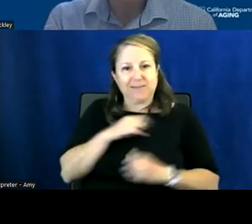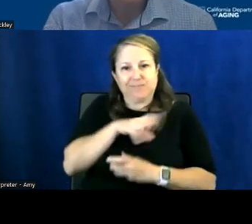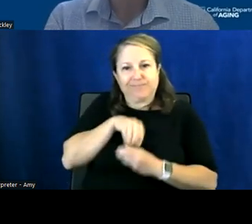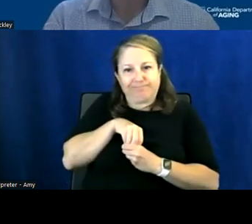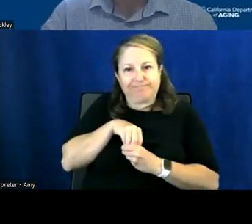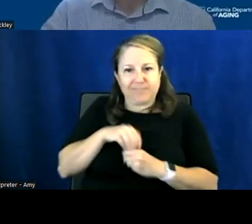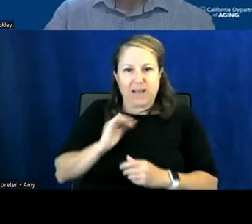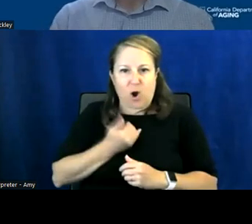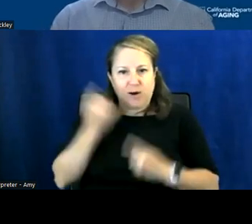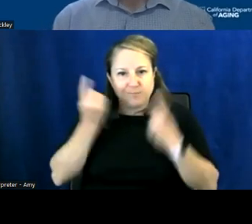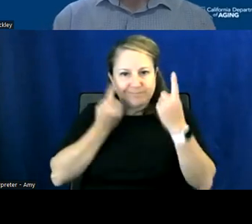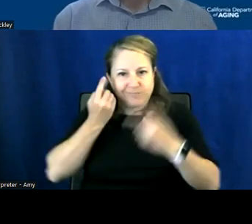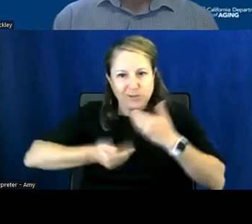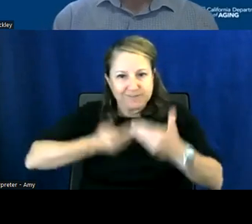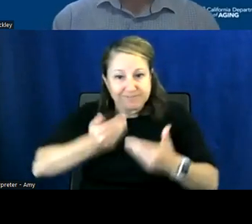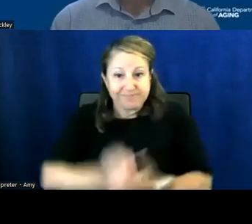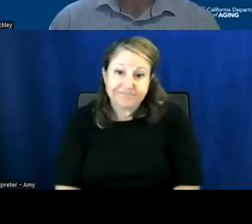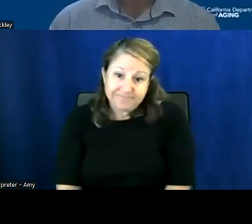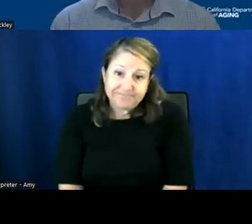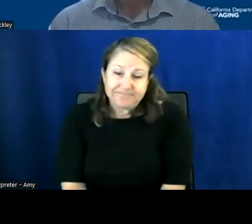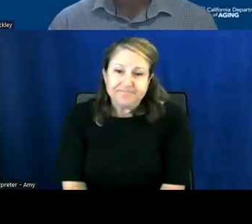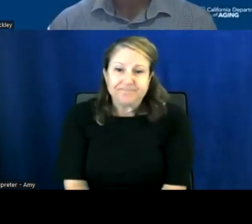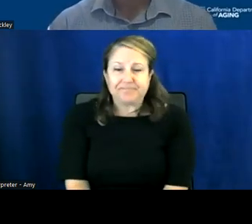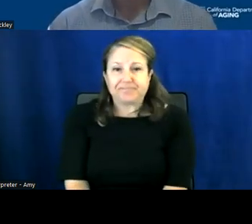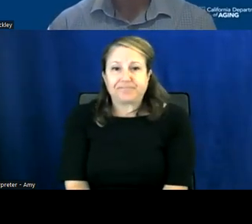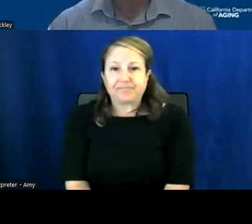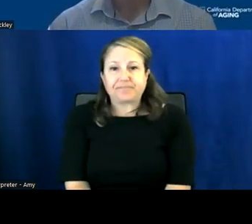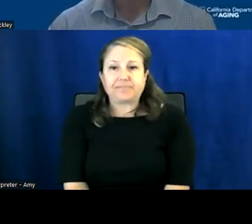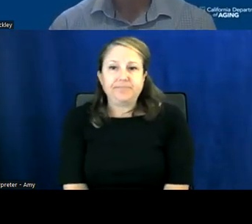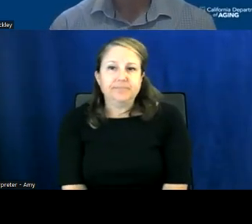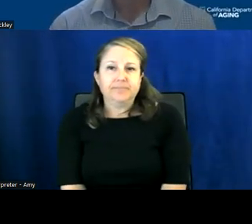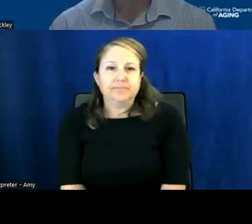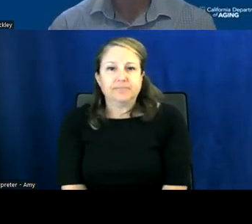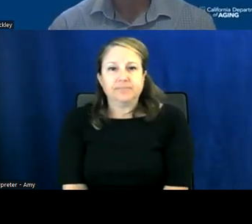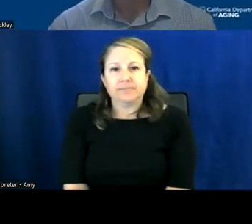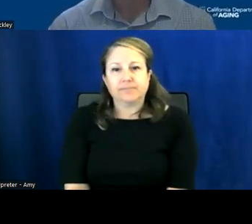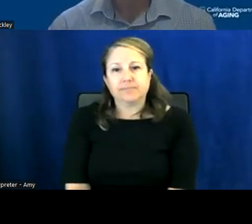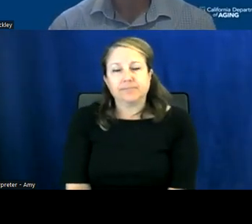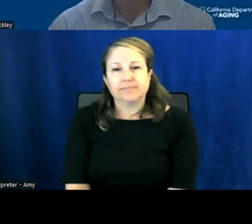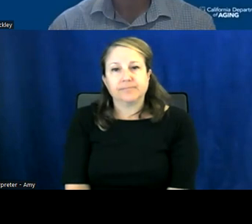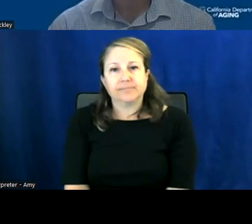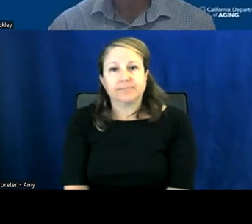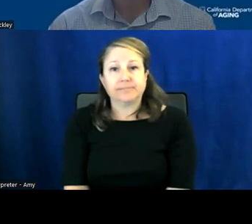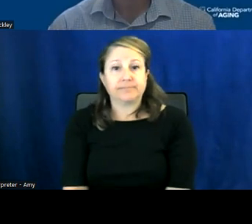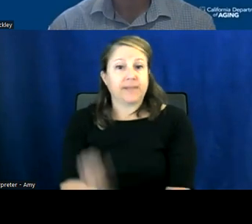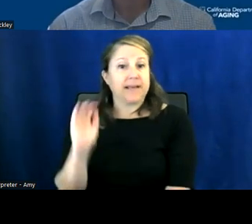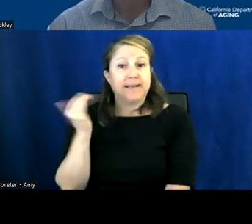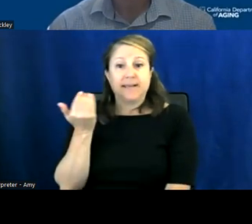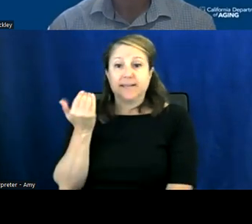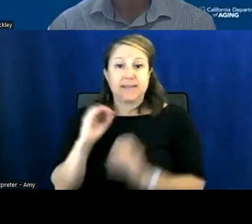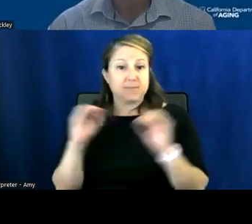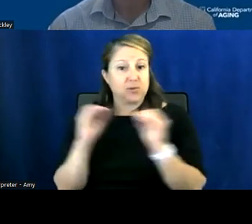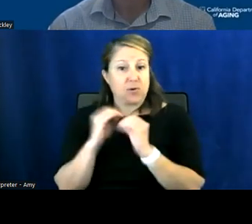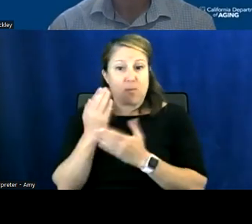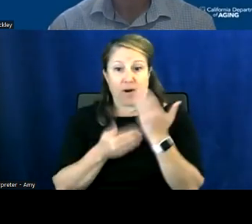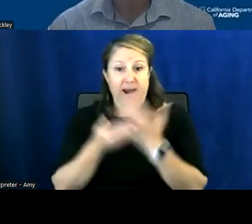great looks like we don't have any more hands